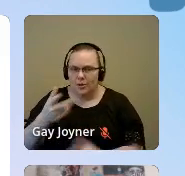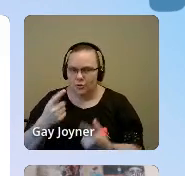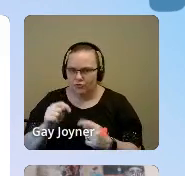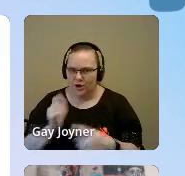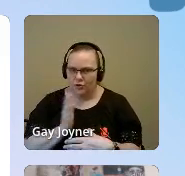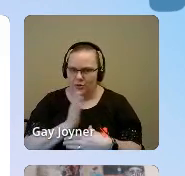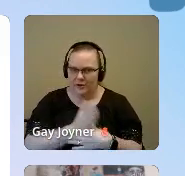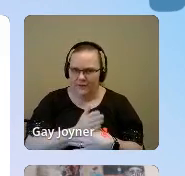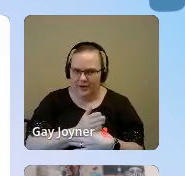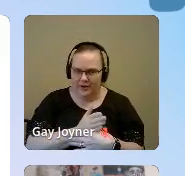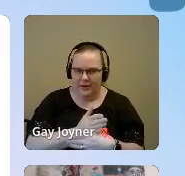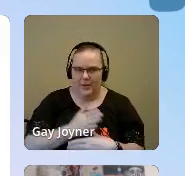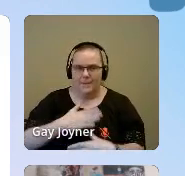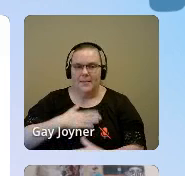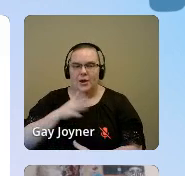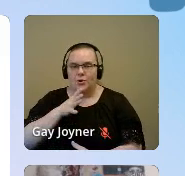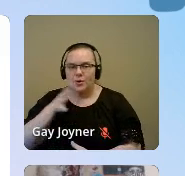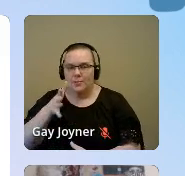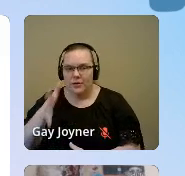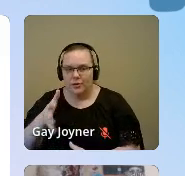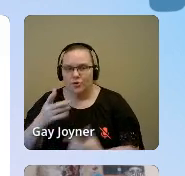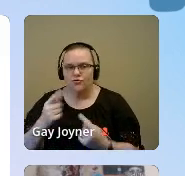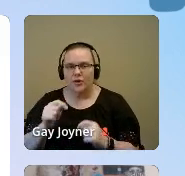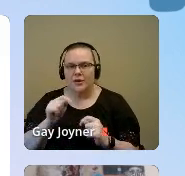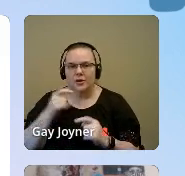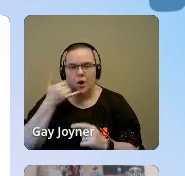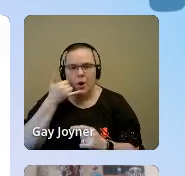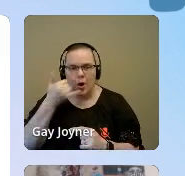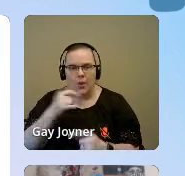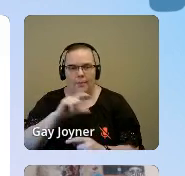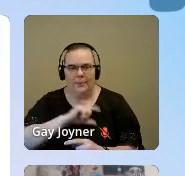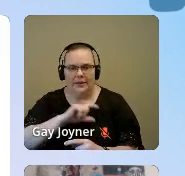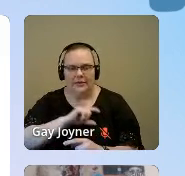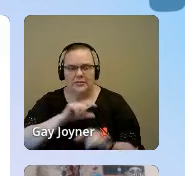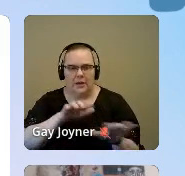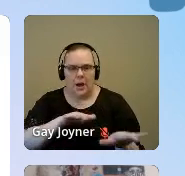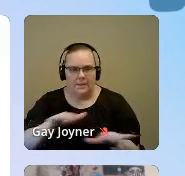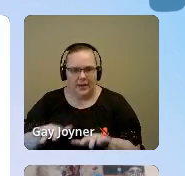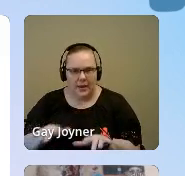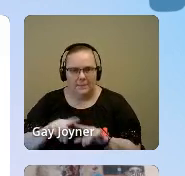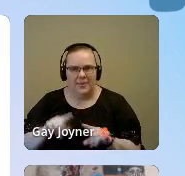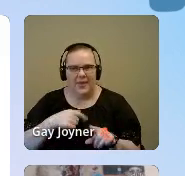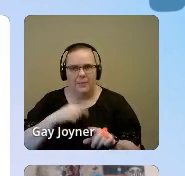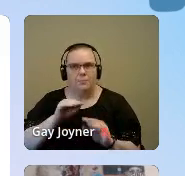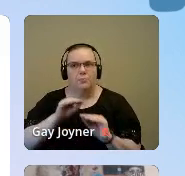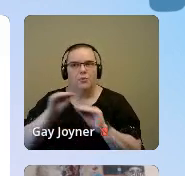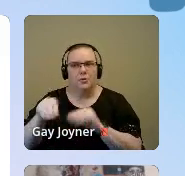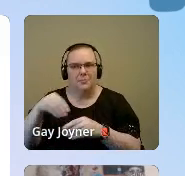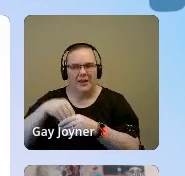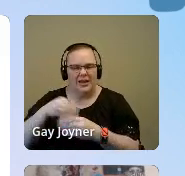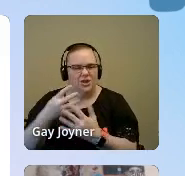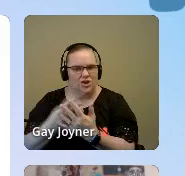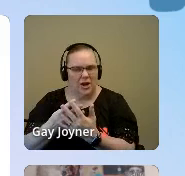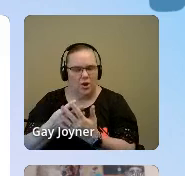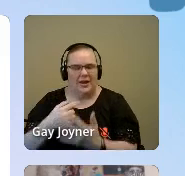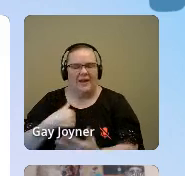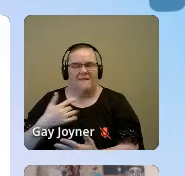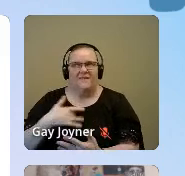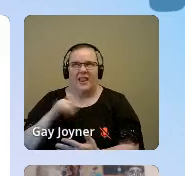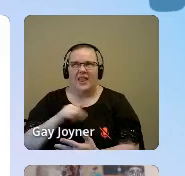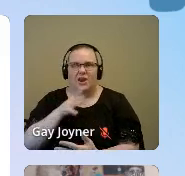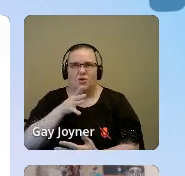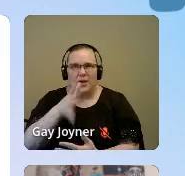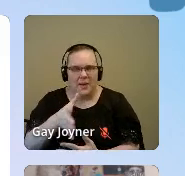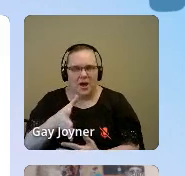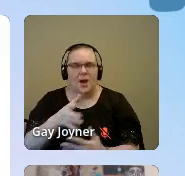My grandmother called the police to help calm me down and they took me to jail. I felt like my grandmother put me in jail. I was mad at her and she got mad at the system.